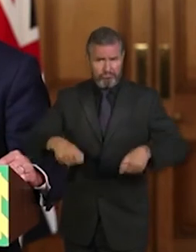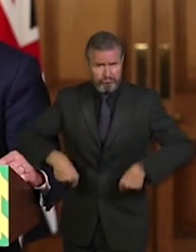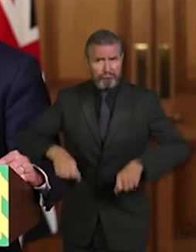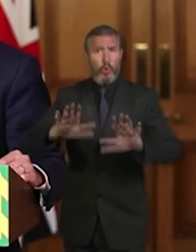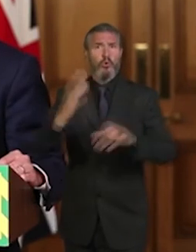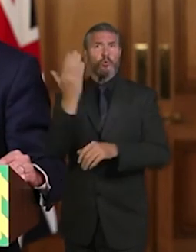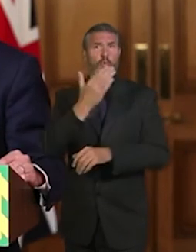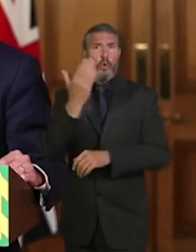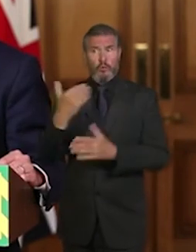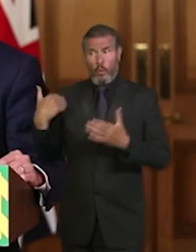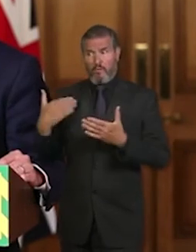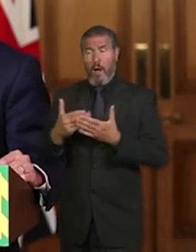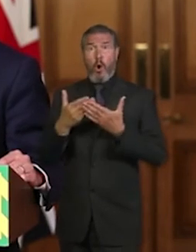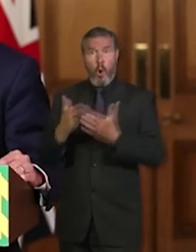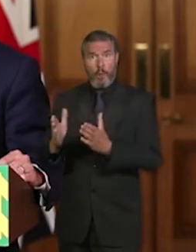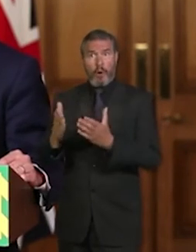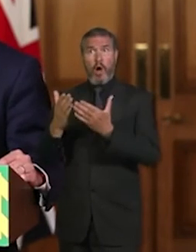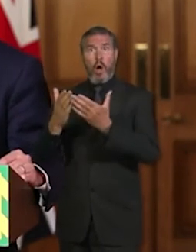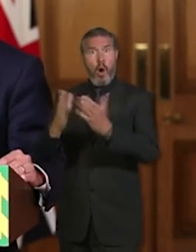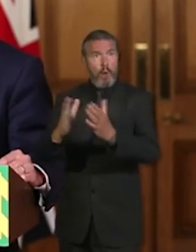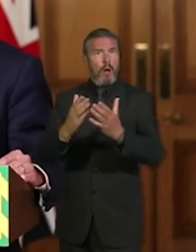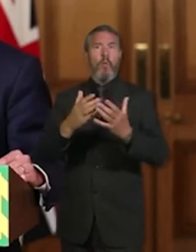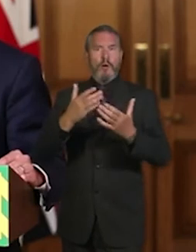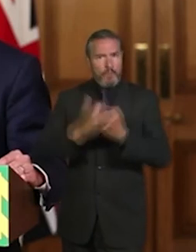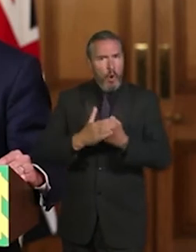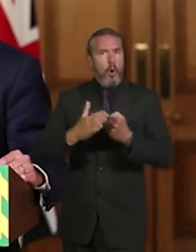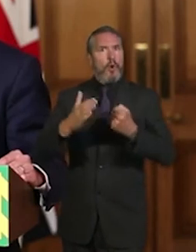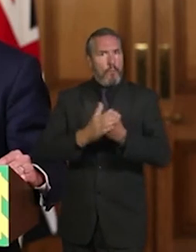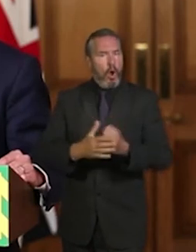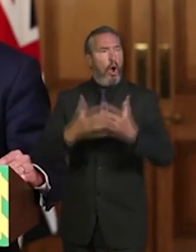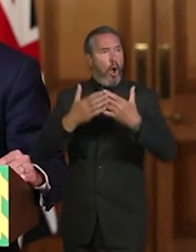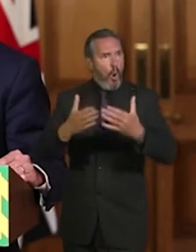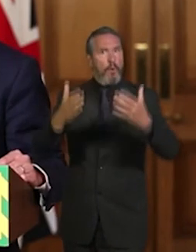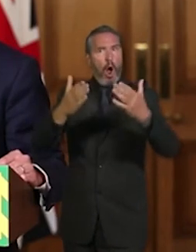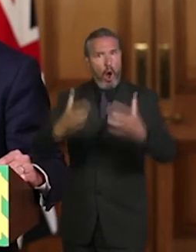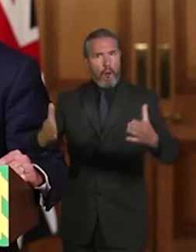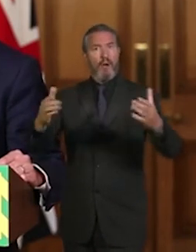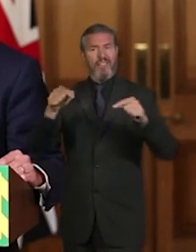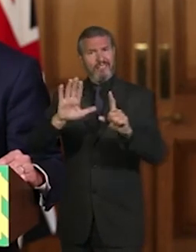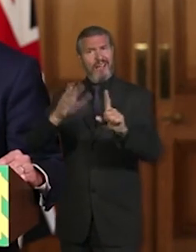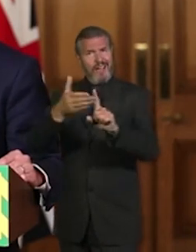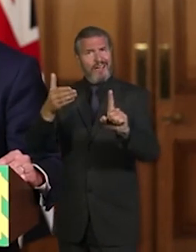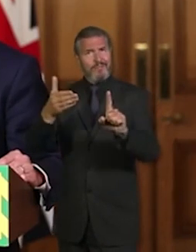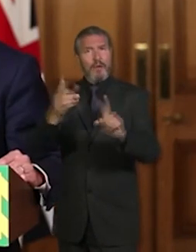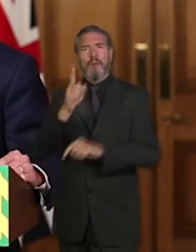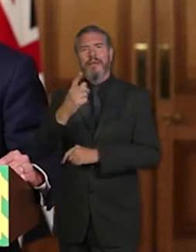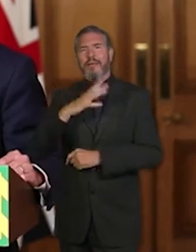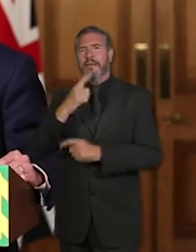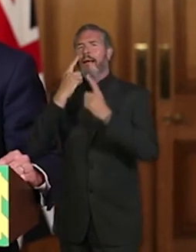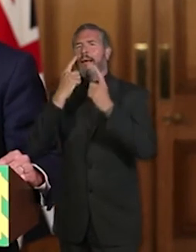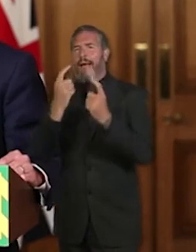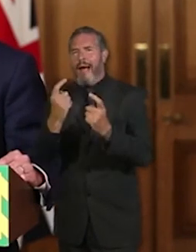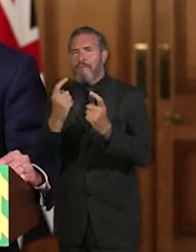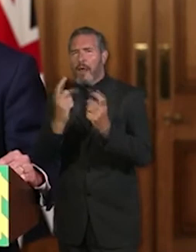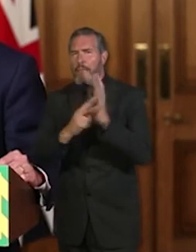those are carefully and safely calibrated to be able to make steps out of lockdown without